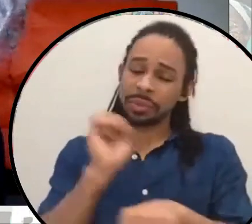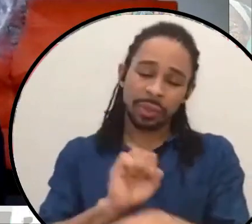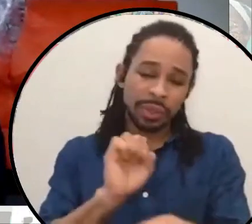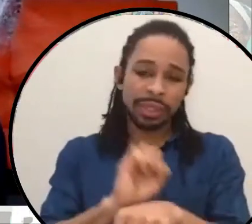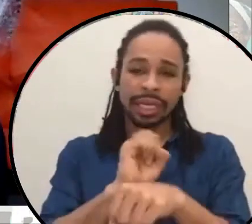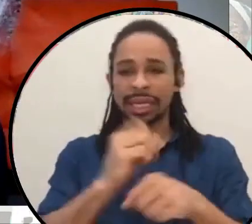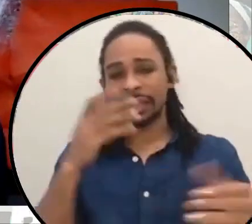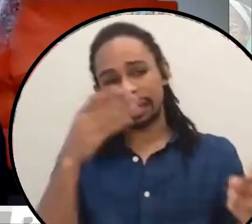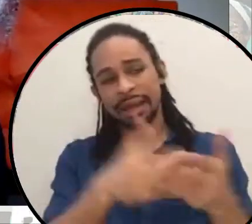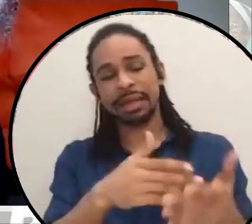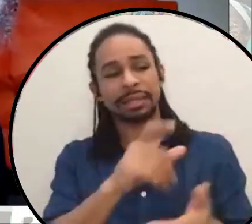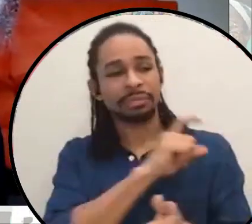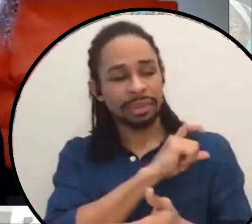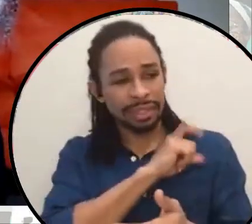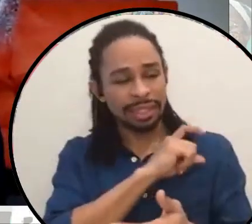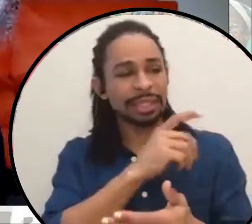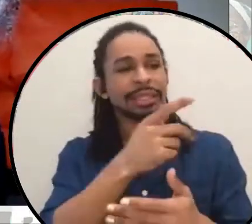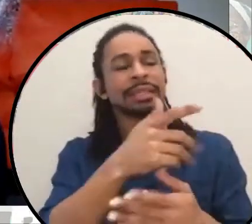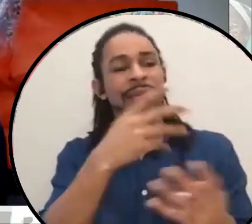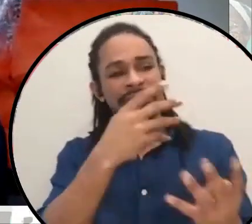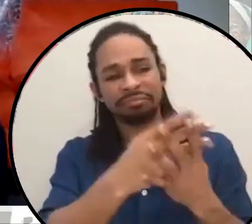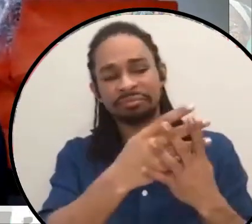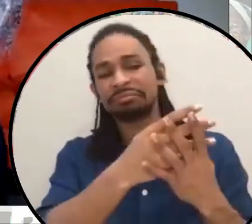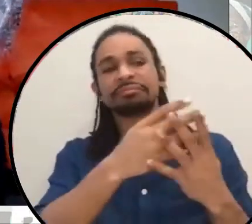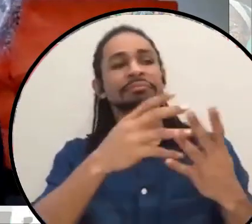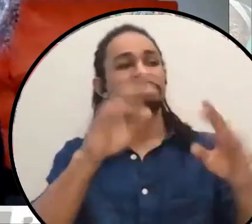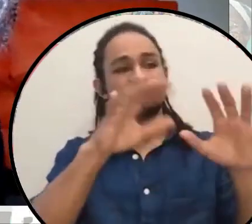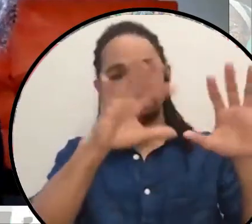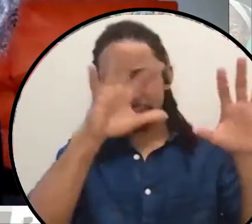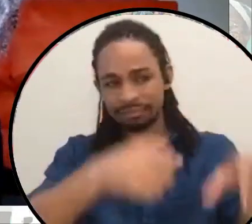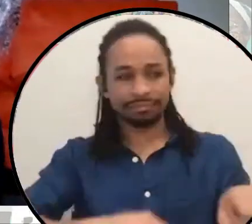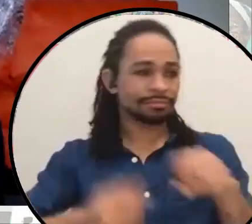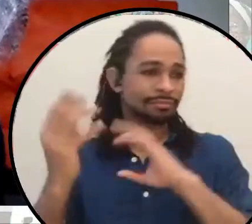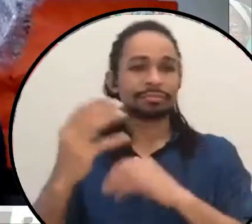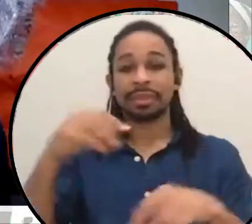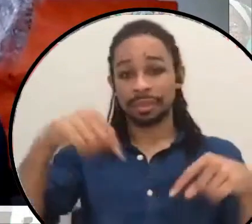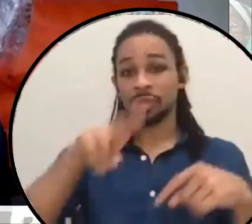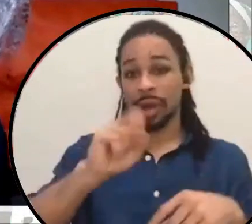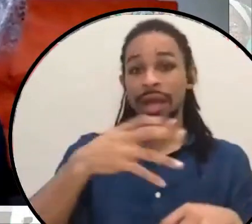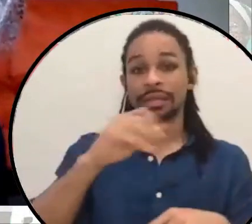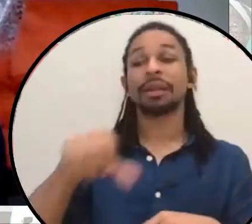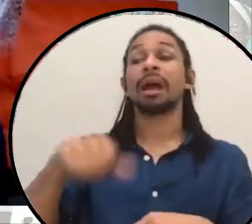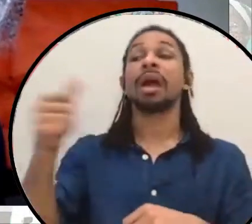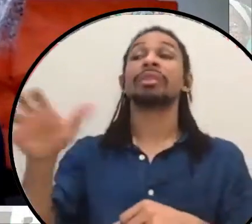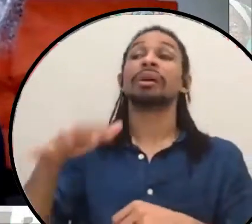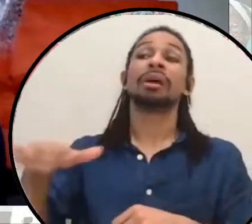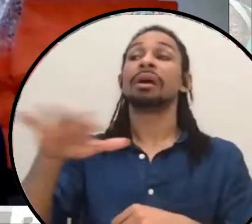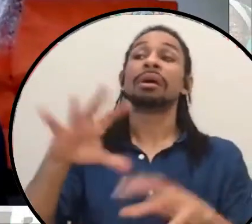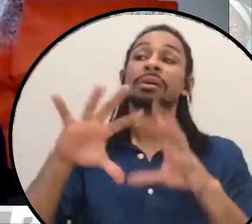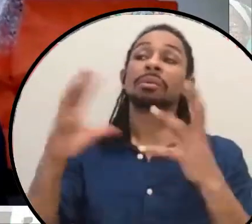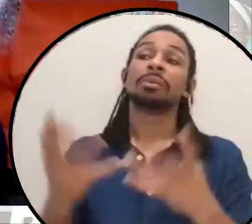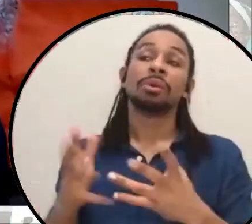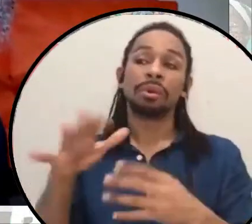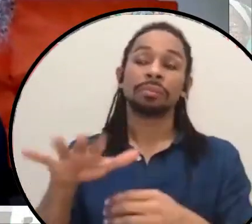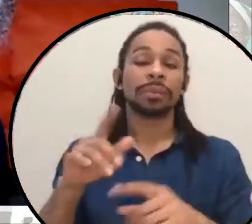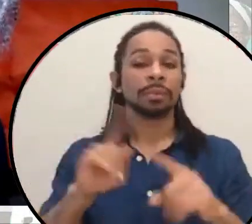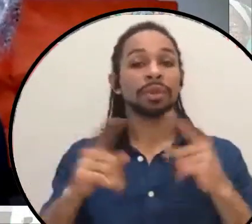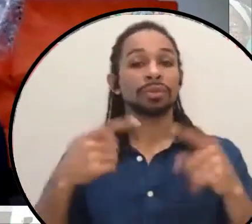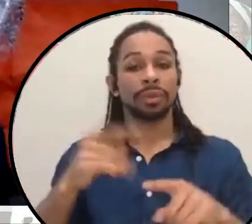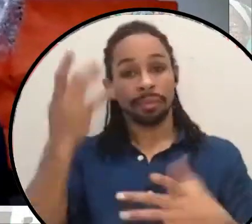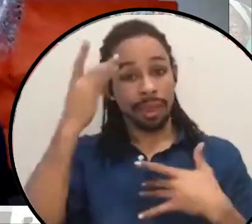um, not only the US, but in other parts of the world, but during the pandemic, I've actually been mostly working